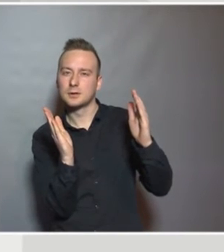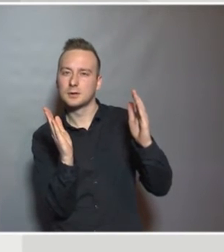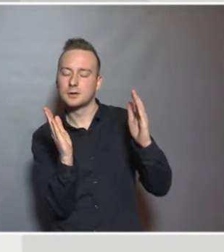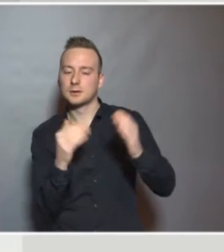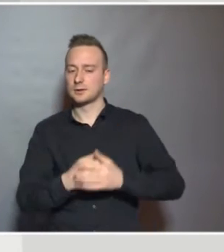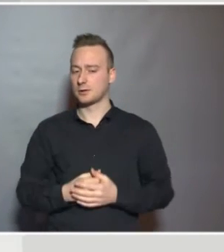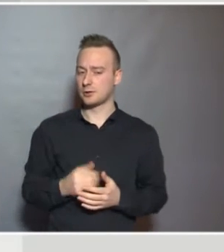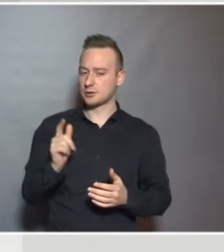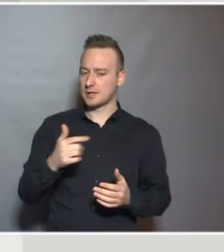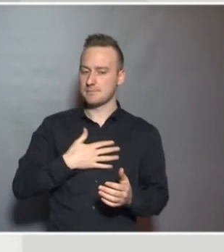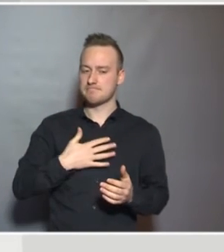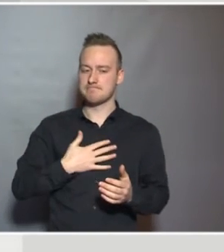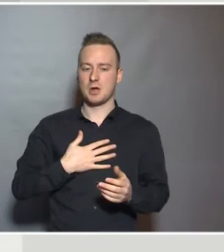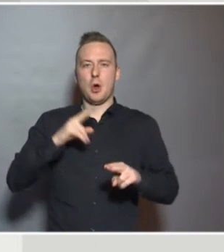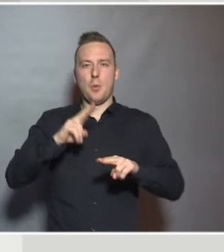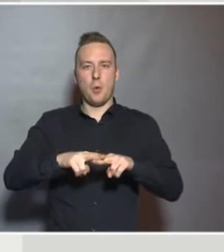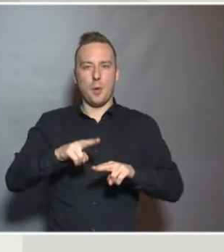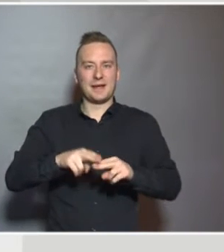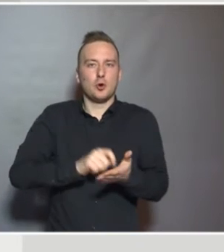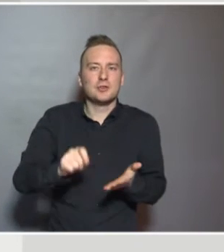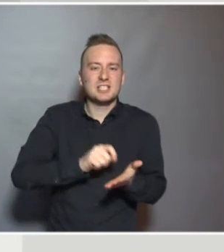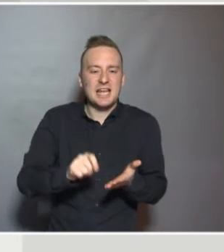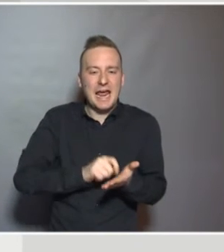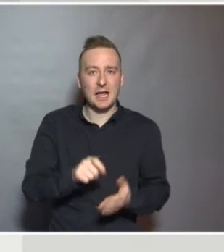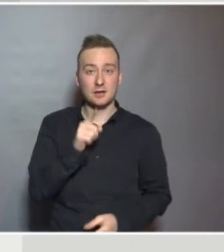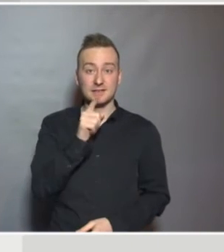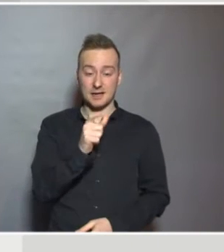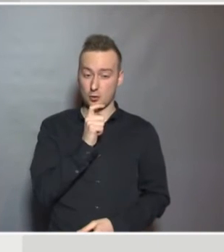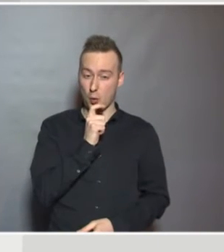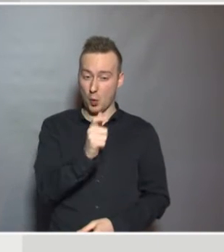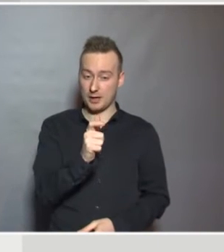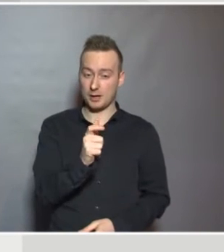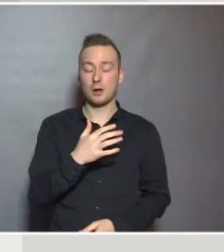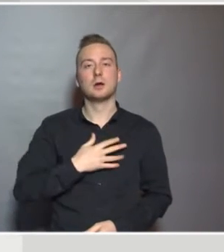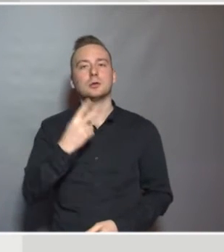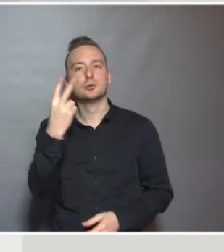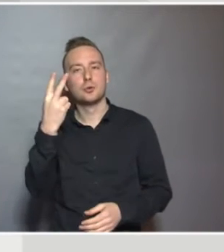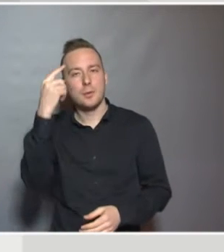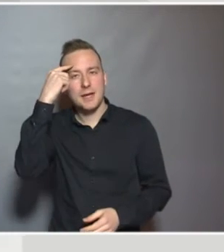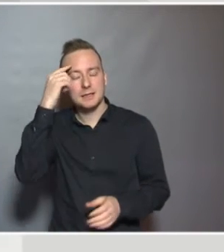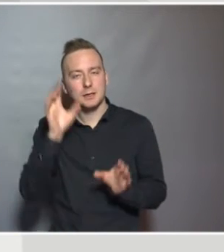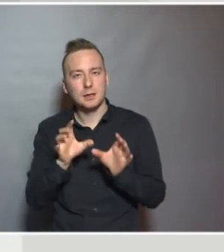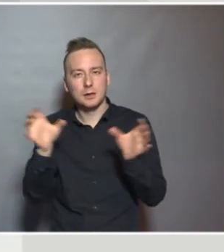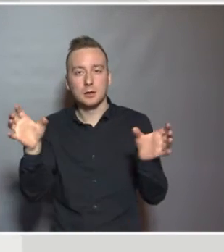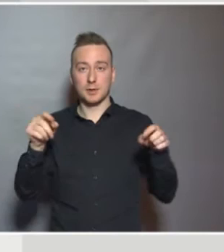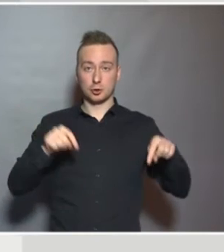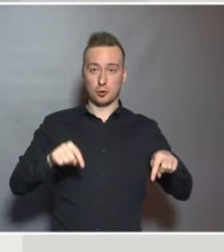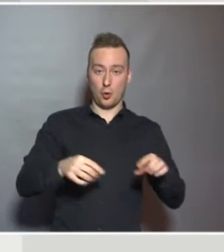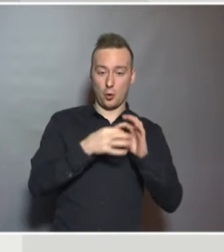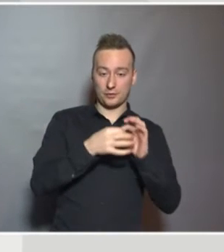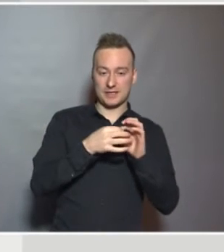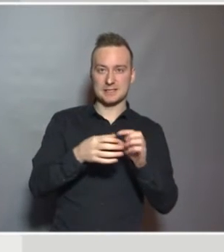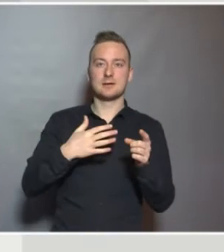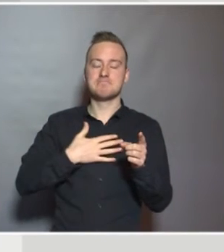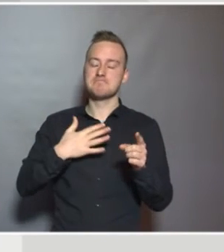because I wanted to emphasise that even this word has got two meanings, and in this context I want